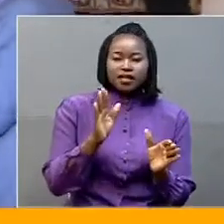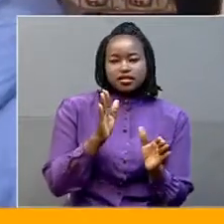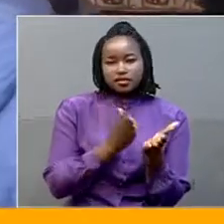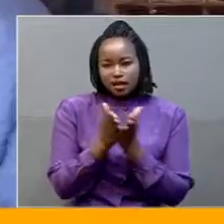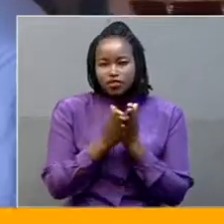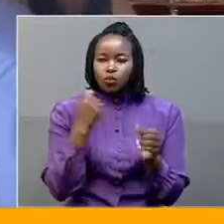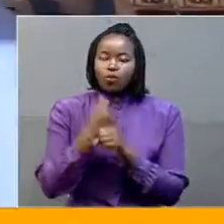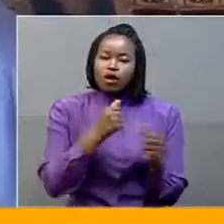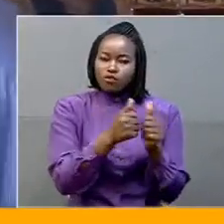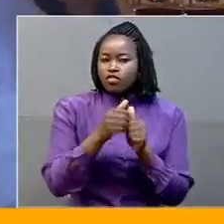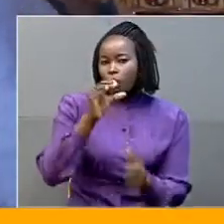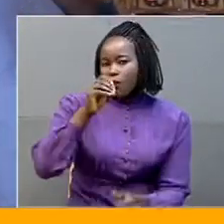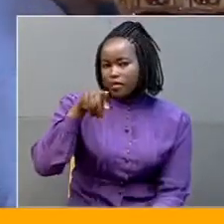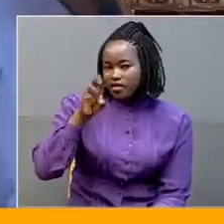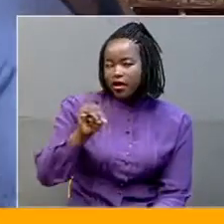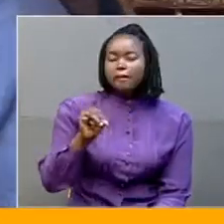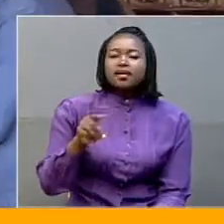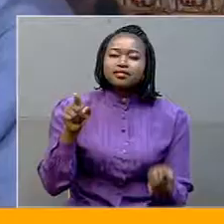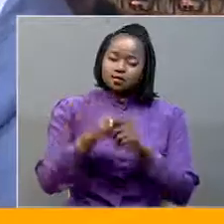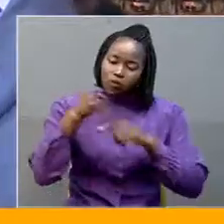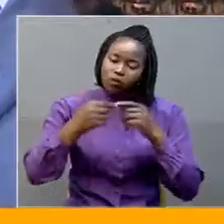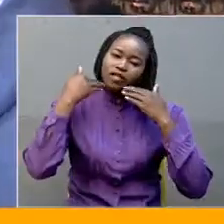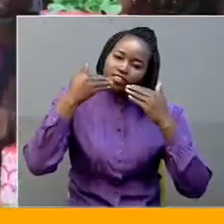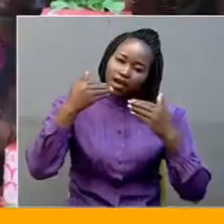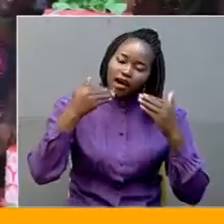Minister were also recognized and awarded at the party.